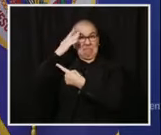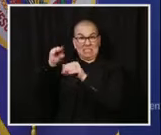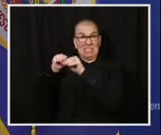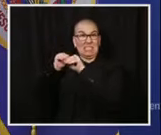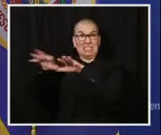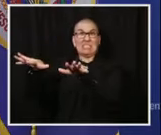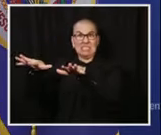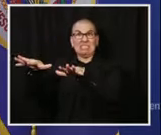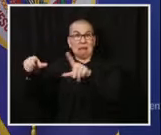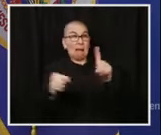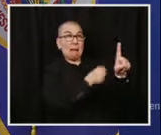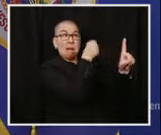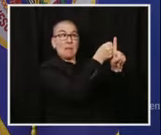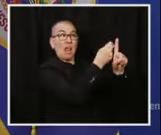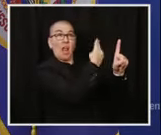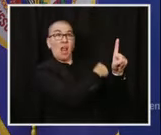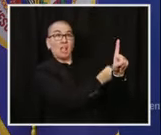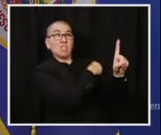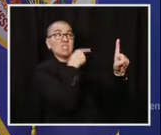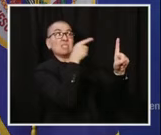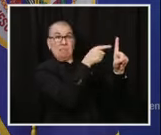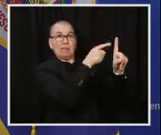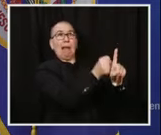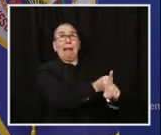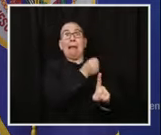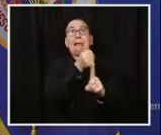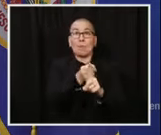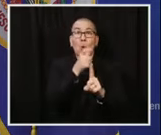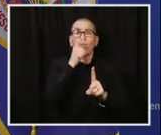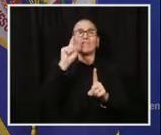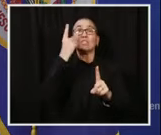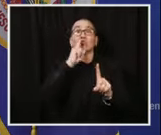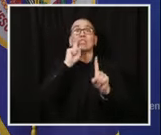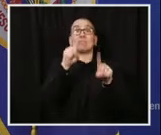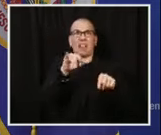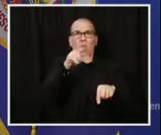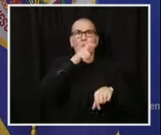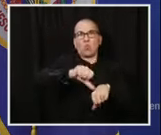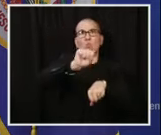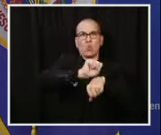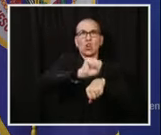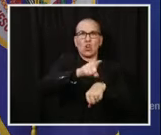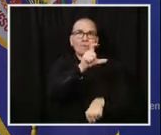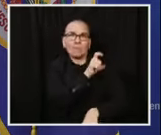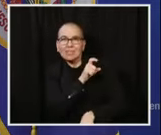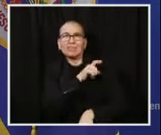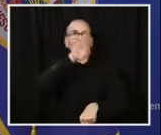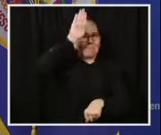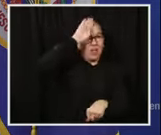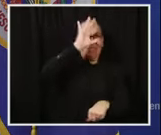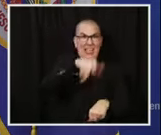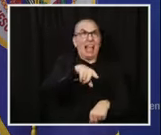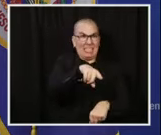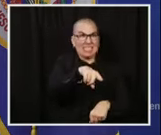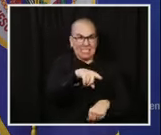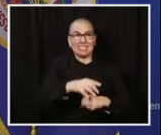and it is also severely affecting the professionals who care for our residents in long-term care facilities.